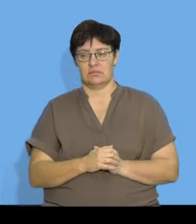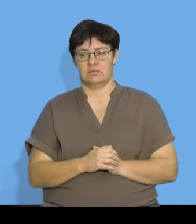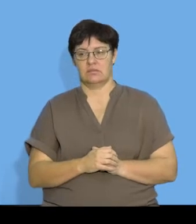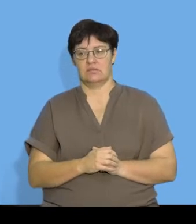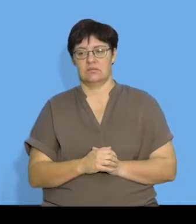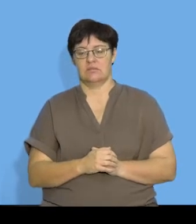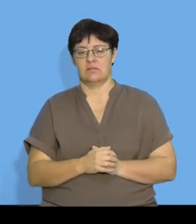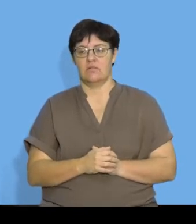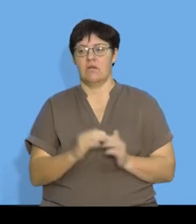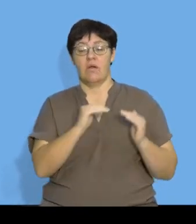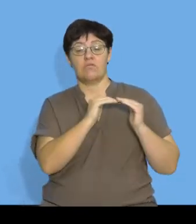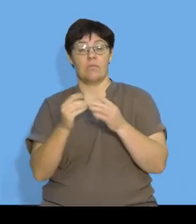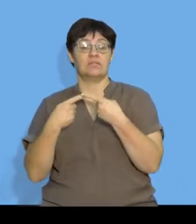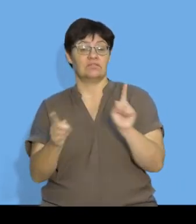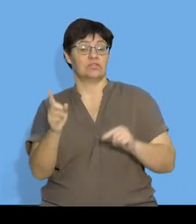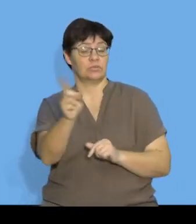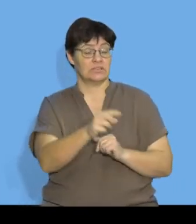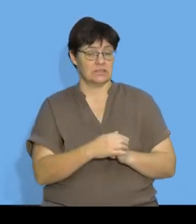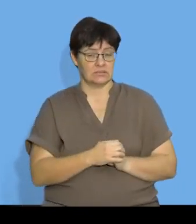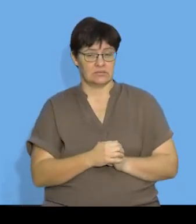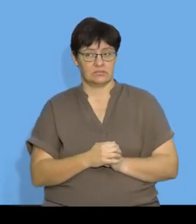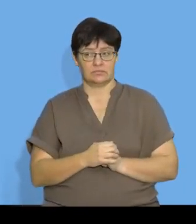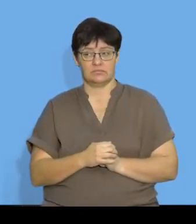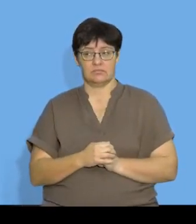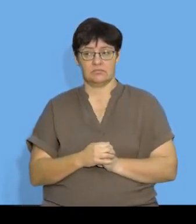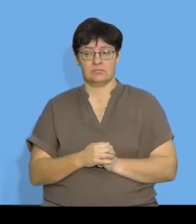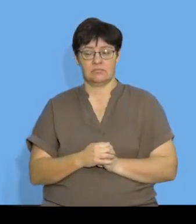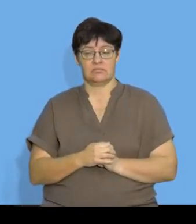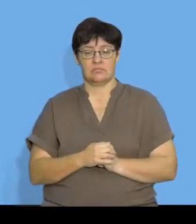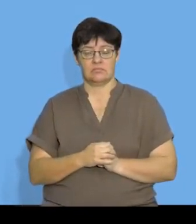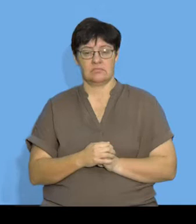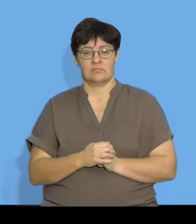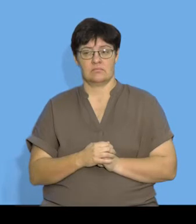We need to know what the common differences between these terms are.